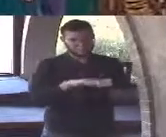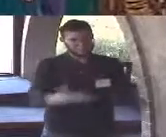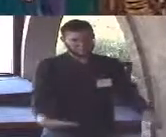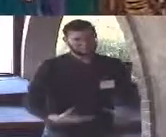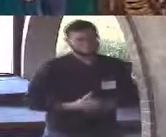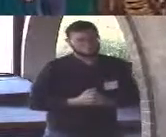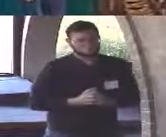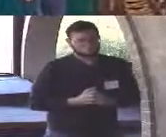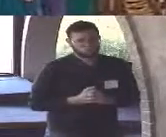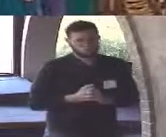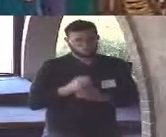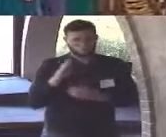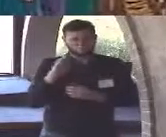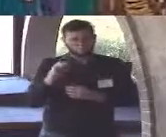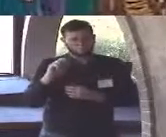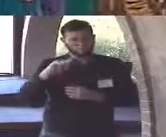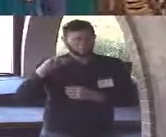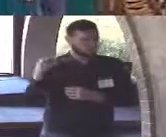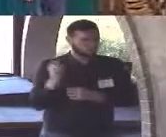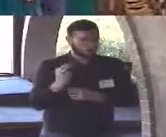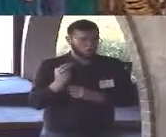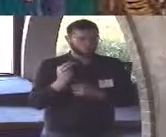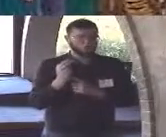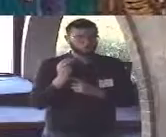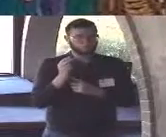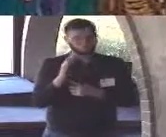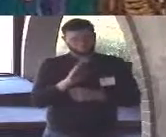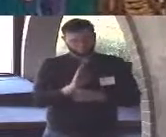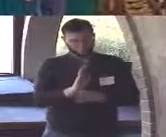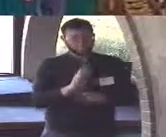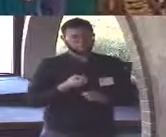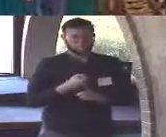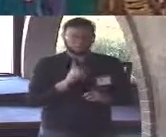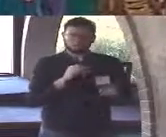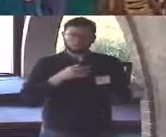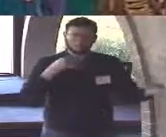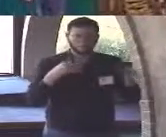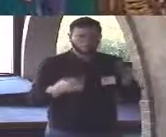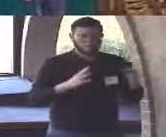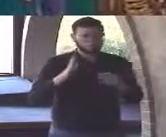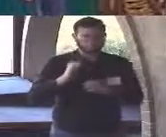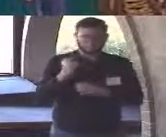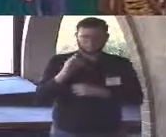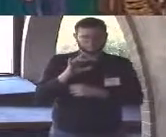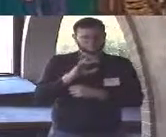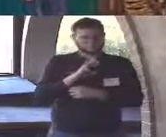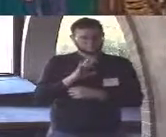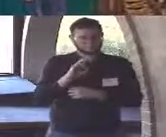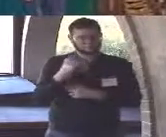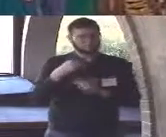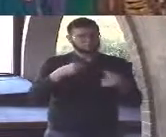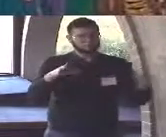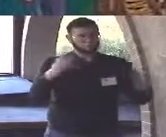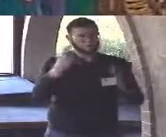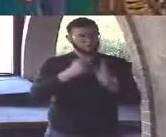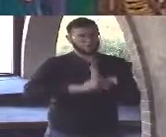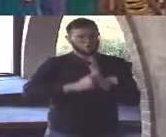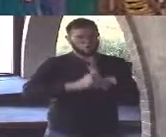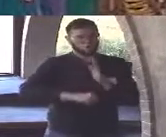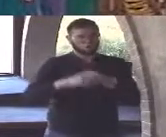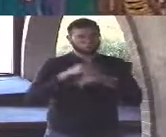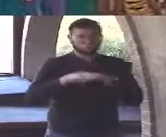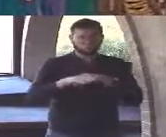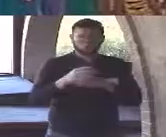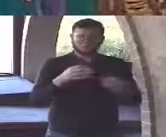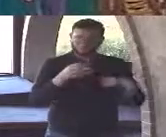Barthes somewhat explains this idea in a short essay published in 1967 among the arguments Barthes makes in this